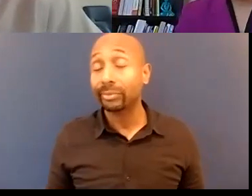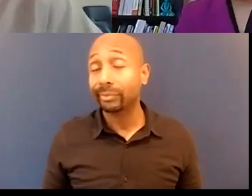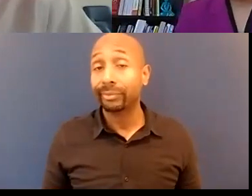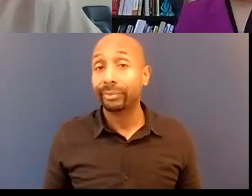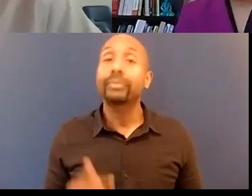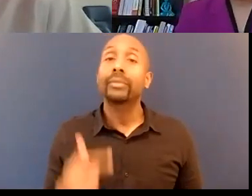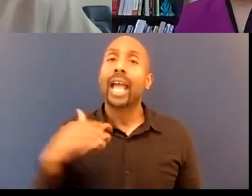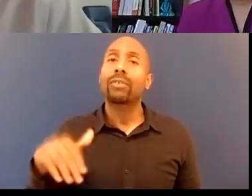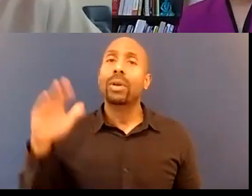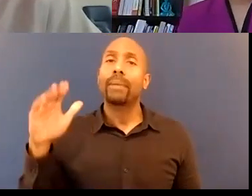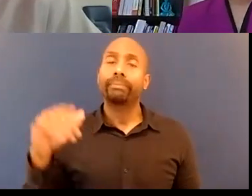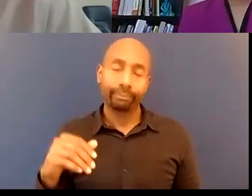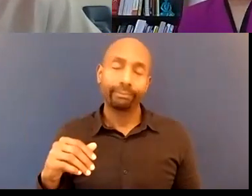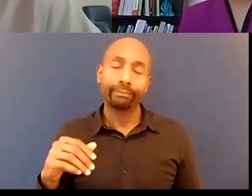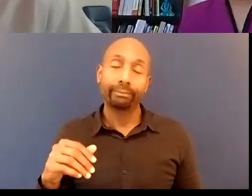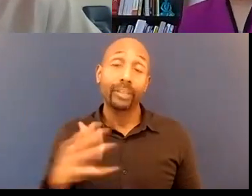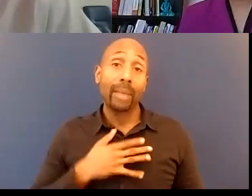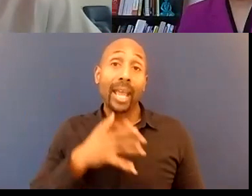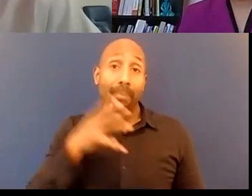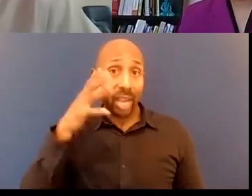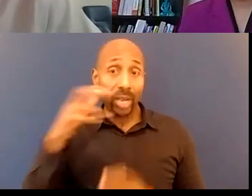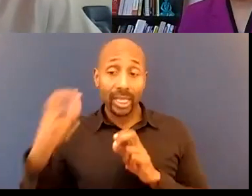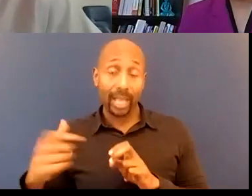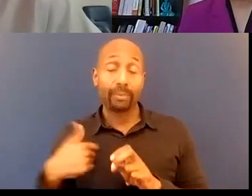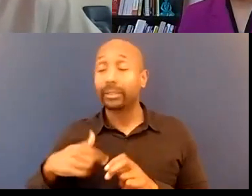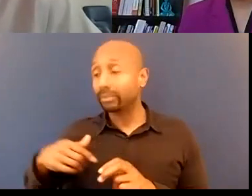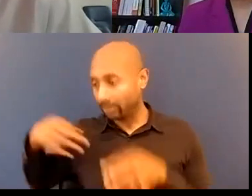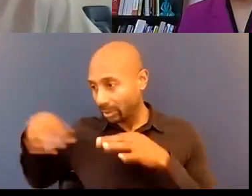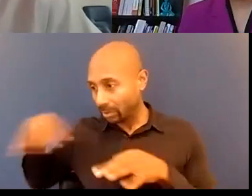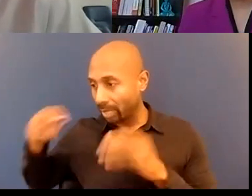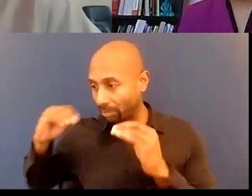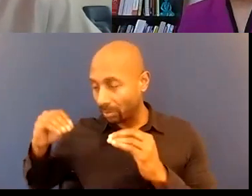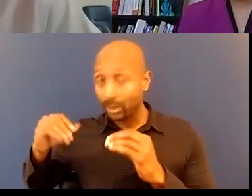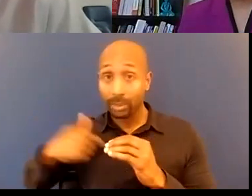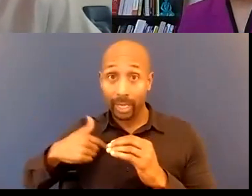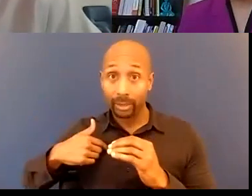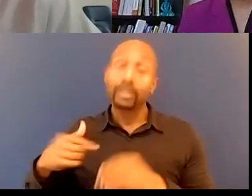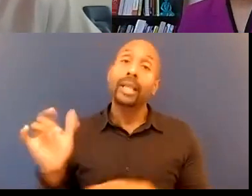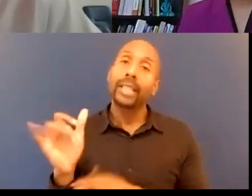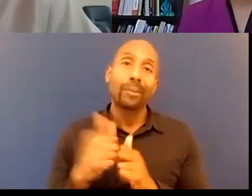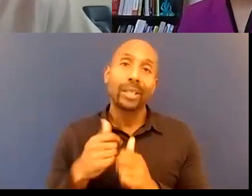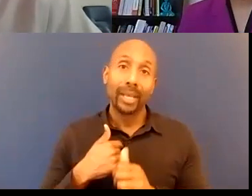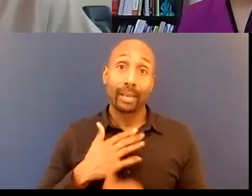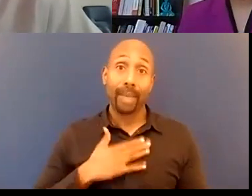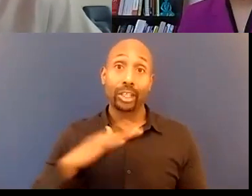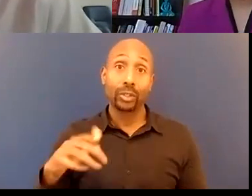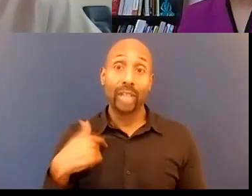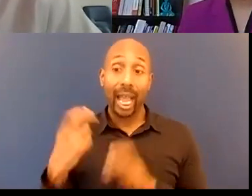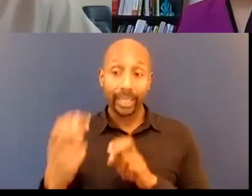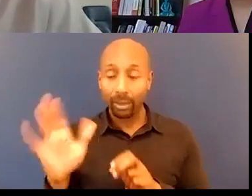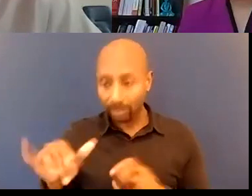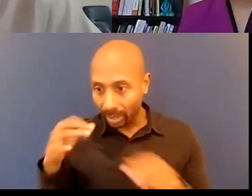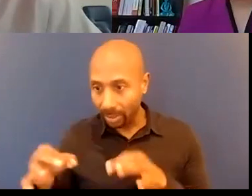grew up with my parents giving me the talk i gave my talk to my kids you know my kids you know are calling me after